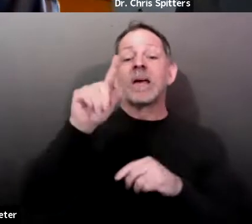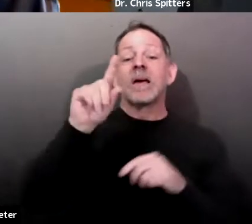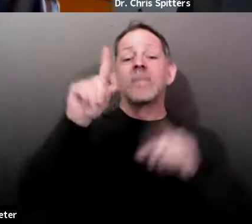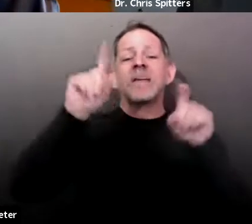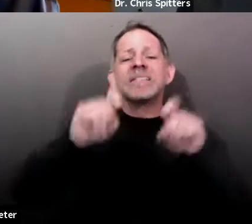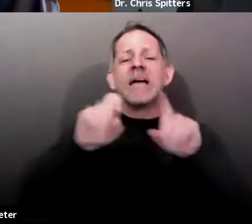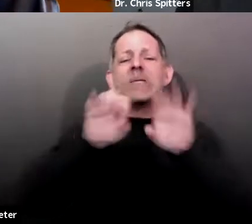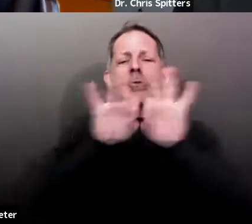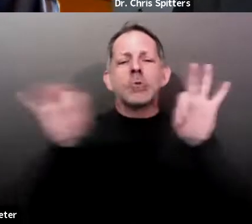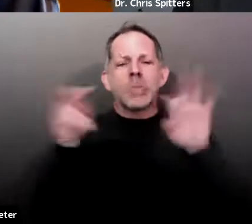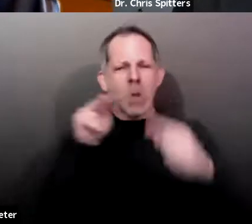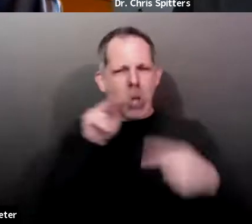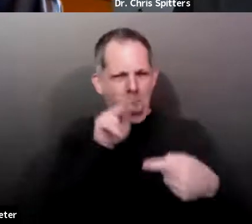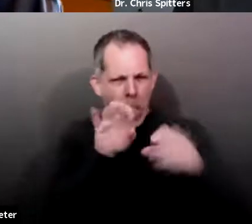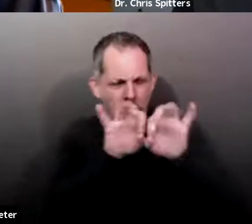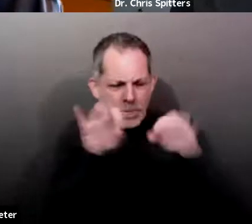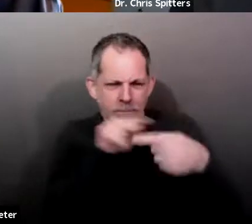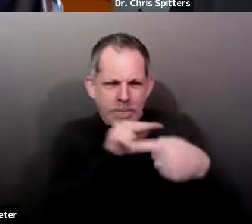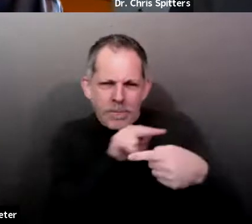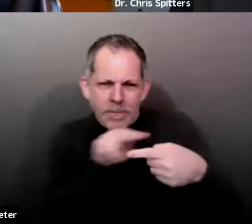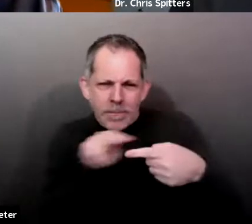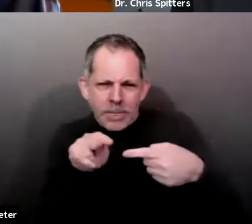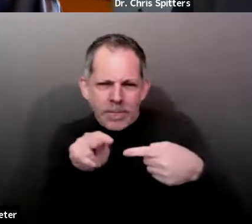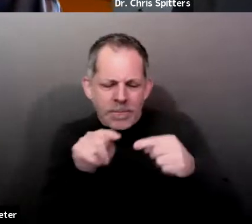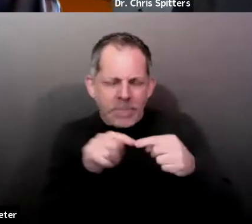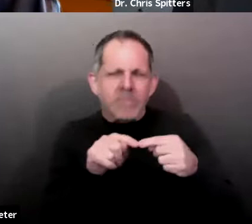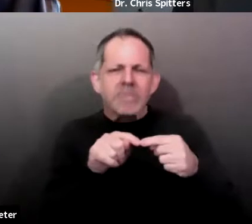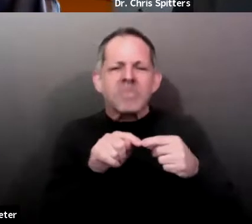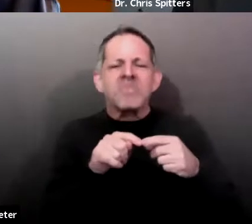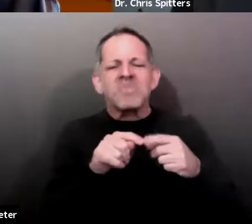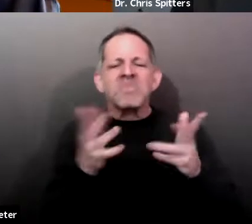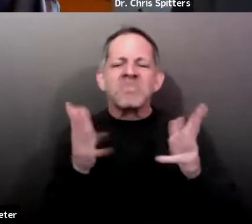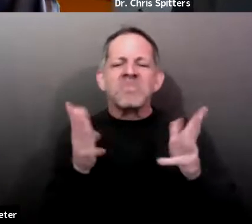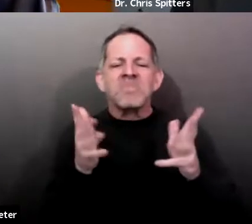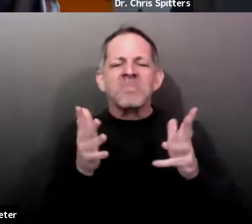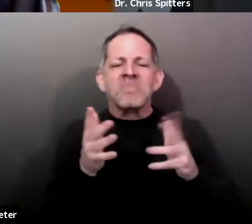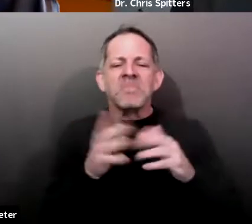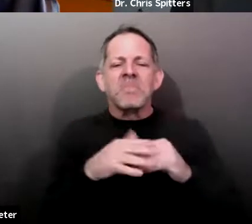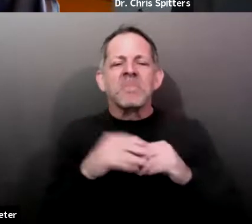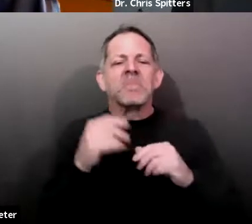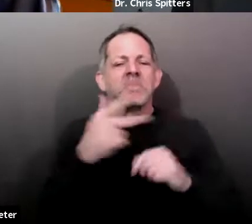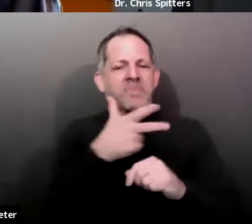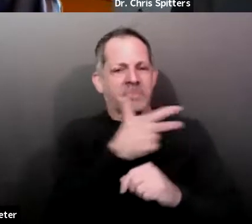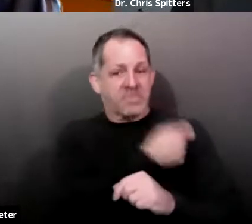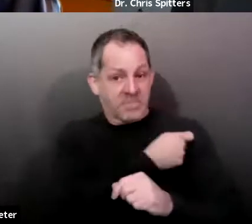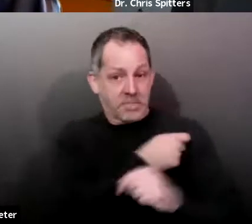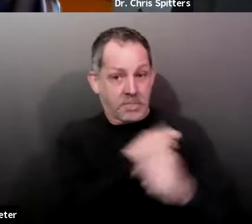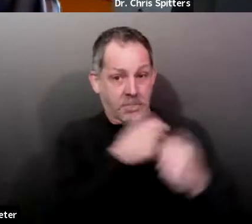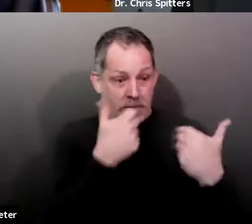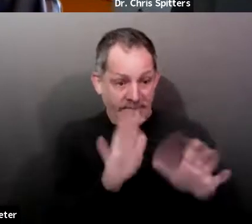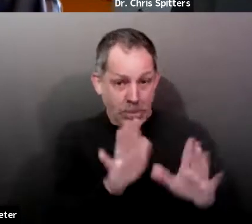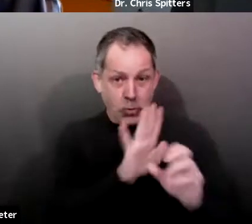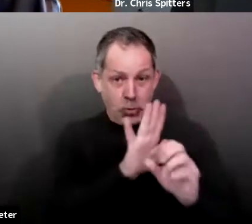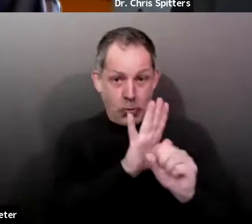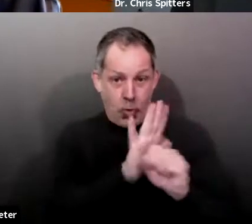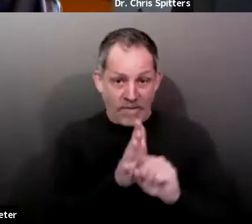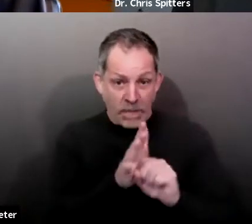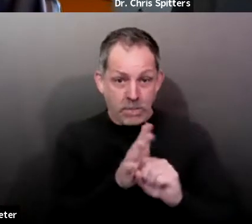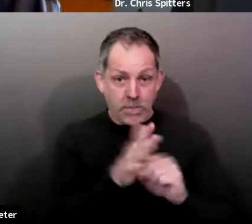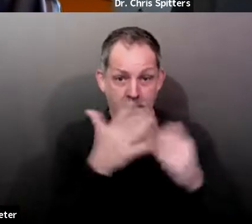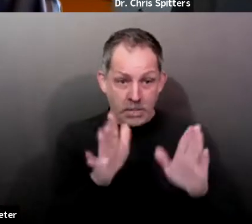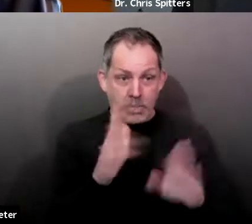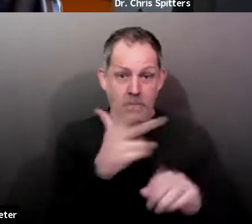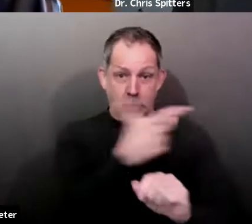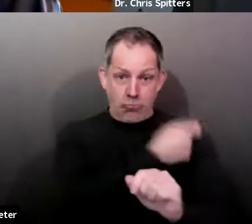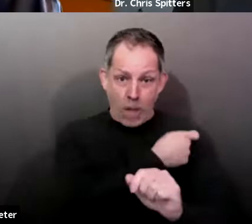less neutralized, less stopped by immunity from people who have had COVID or who have been vaccinated in, in, in